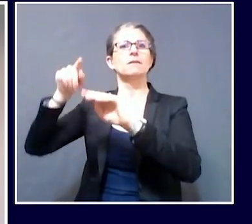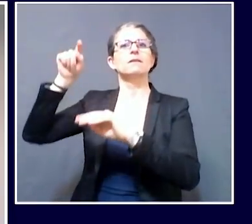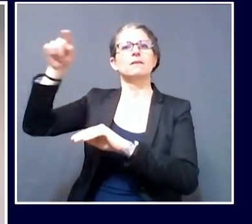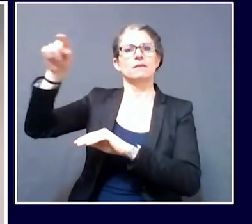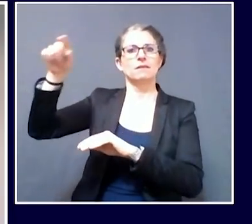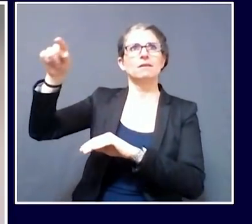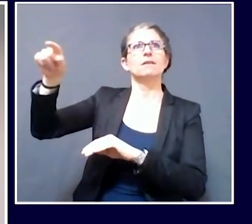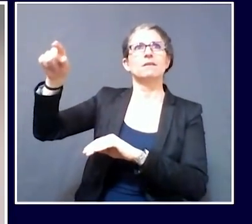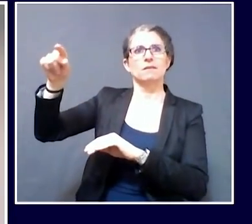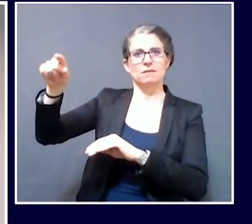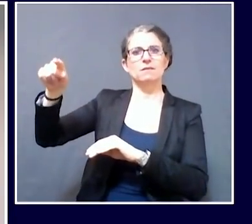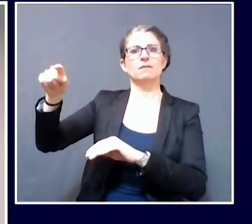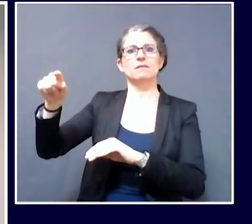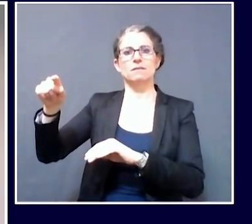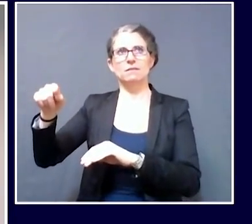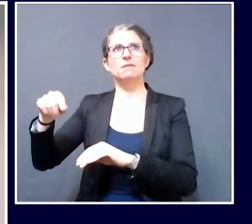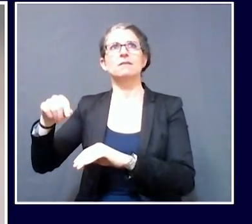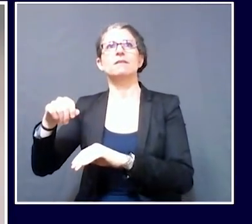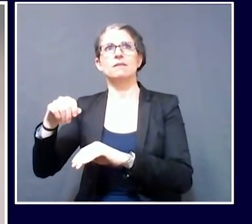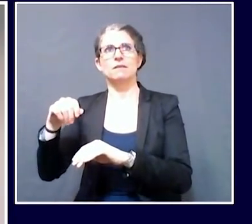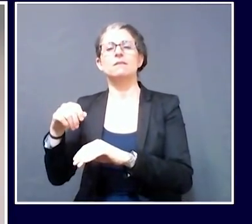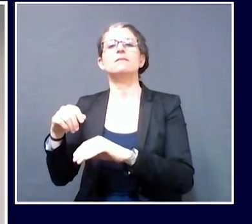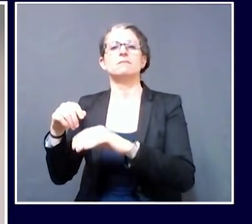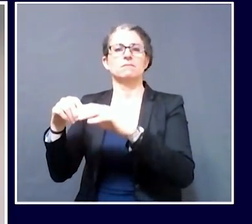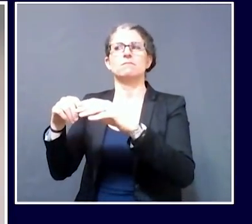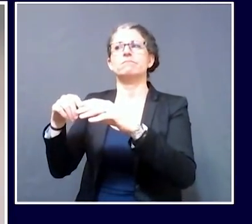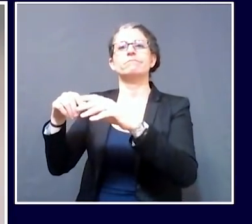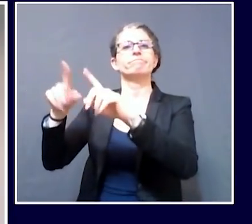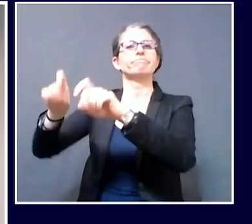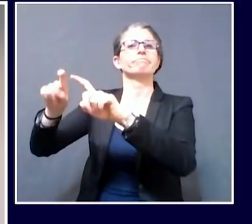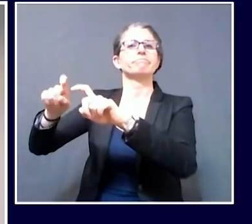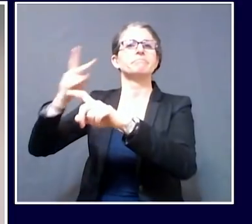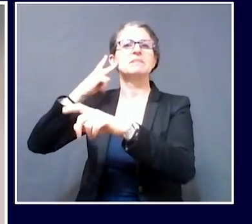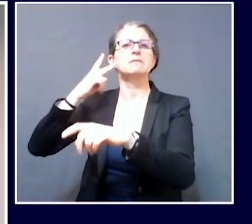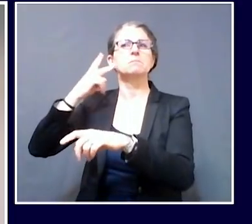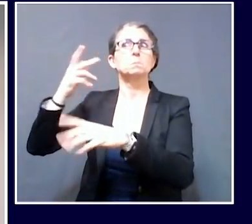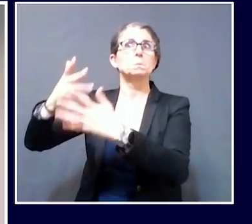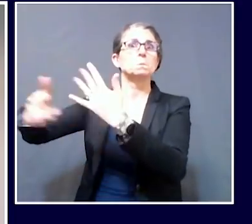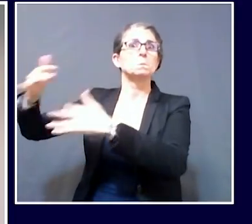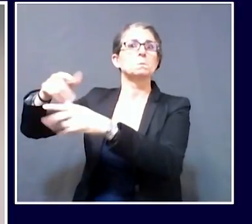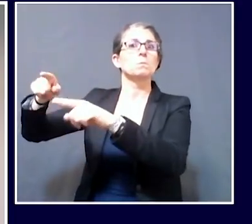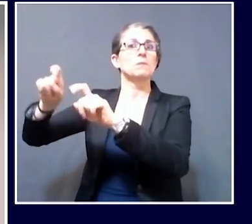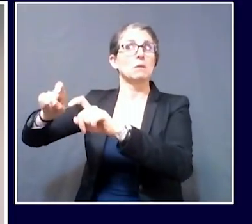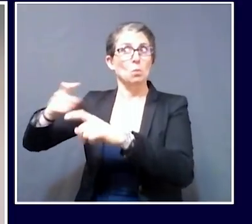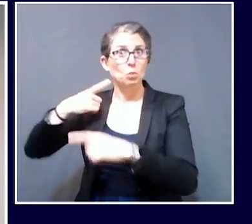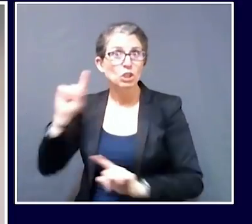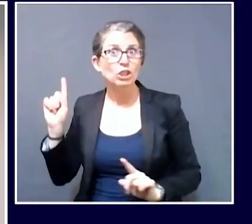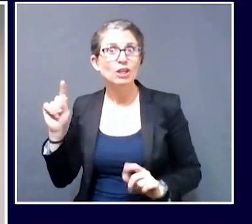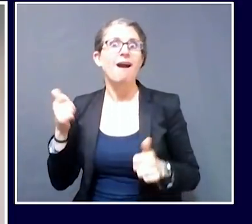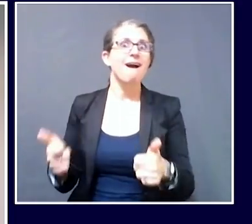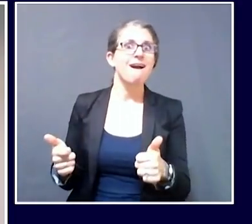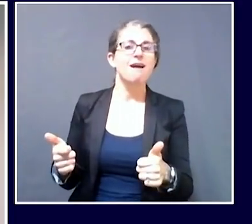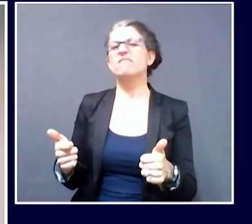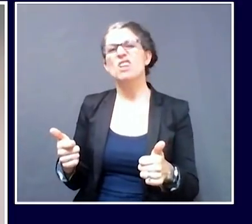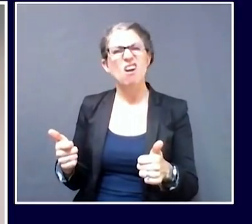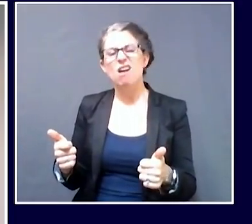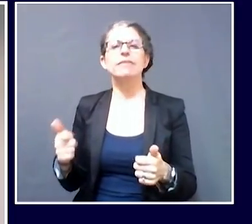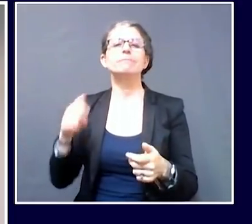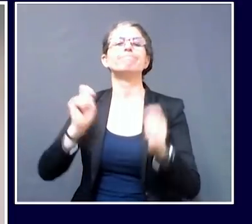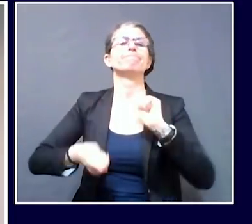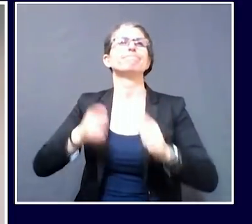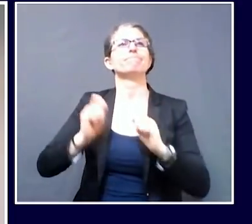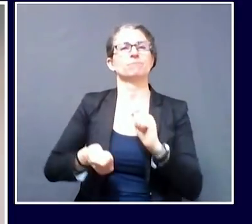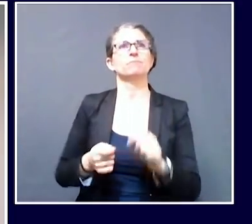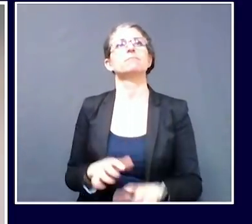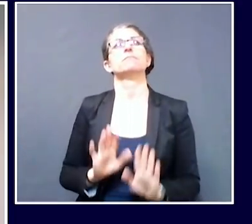thinking about, but as folks have heard me talk about at these meetings, I don't like to make the first move on the chessboard until we've thought